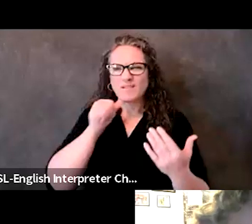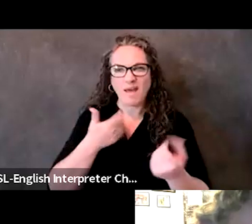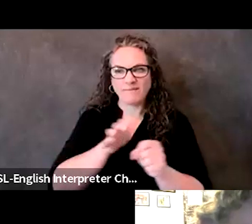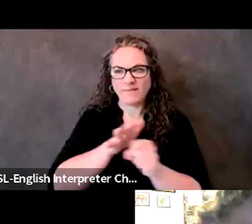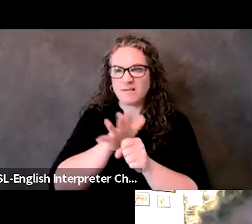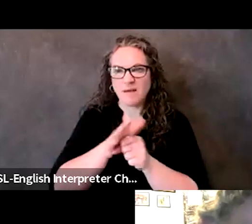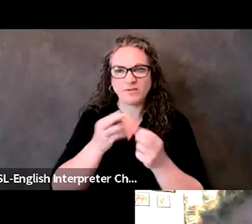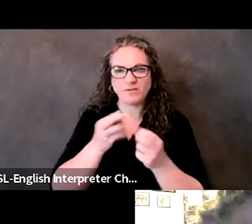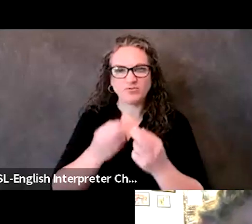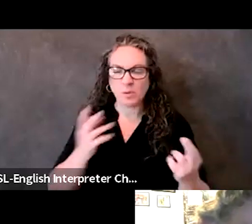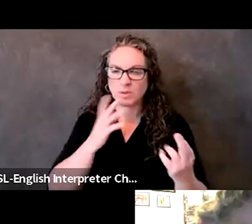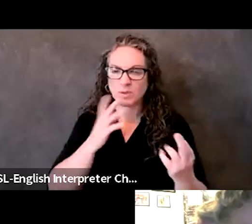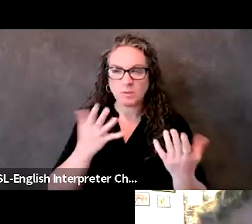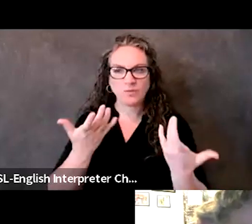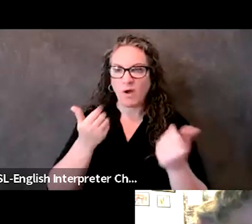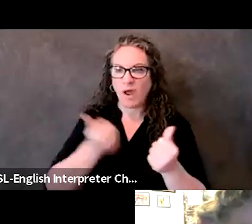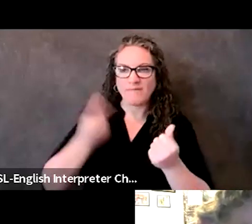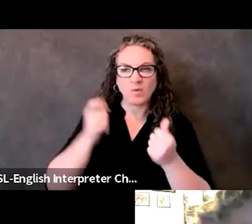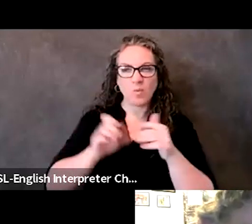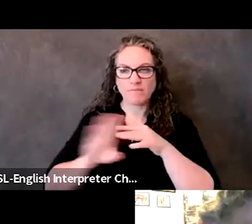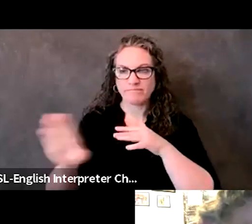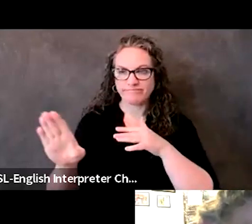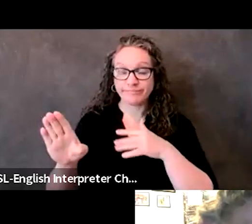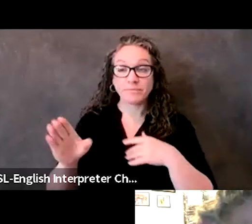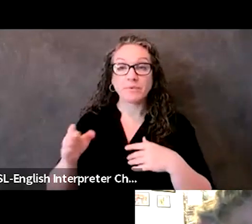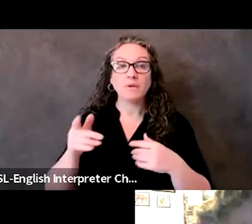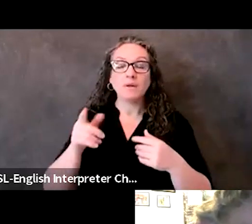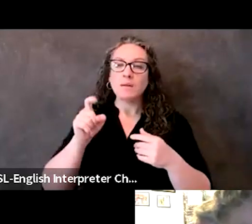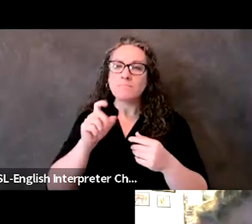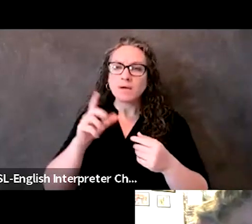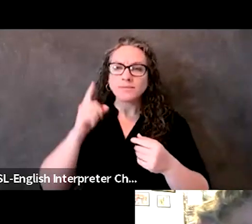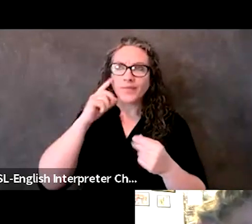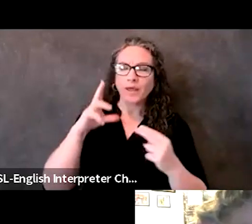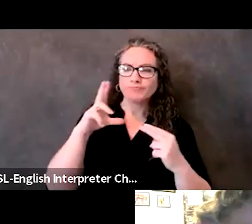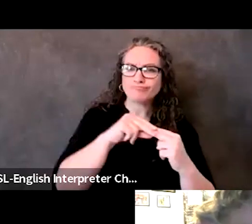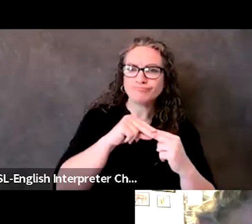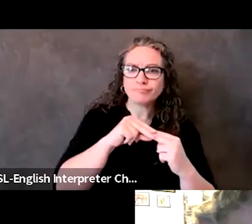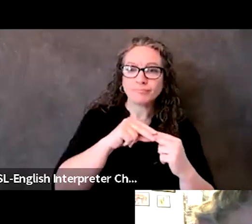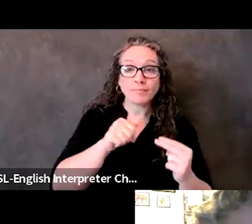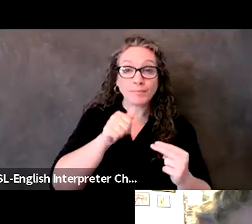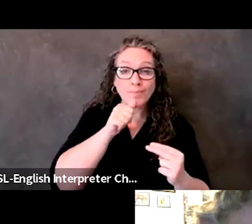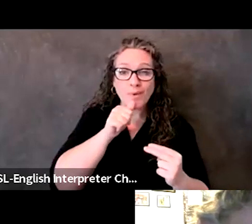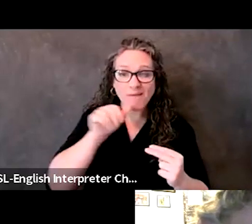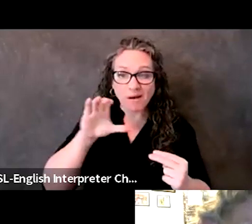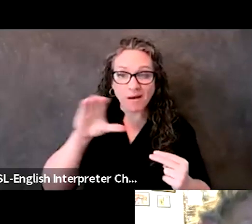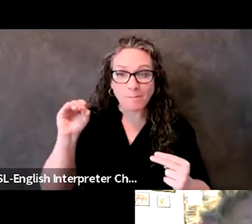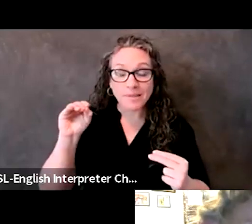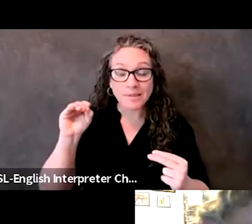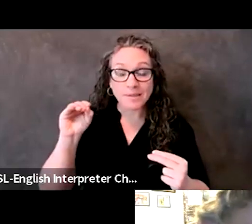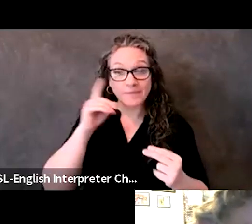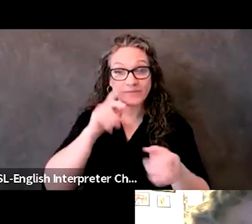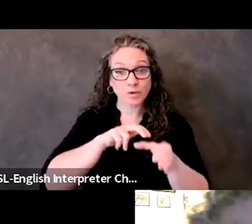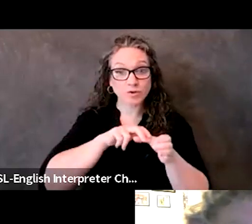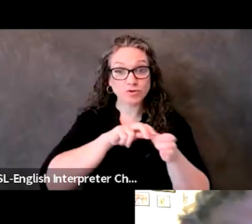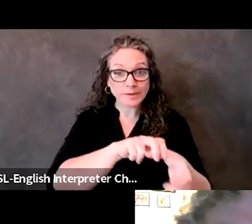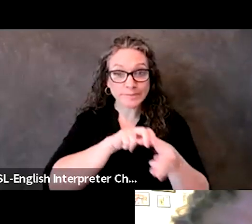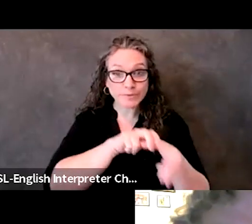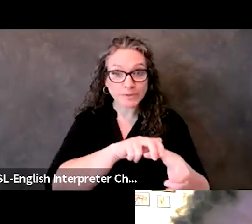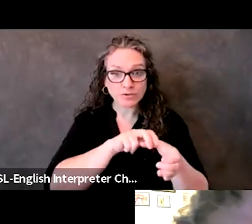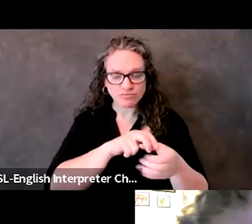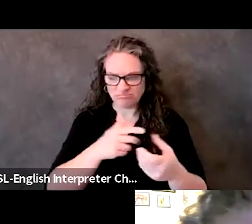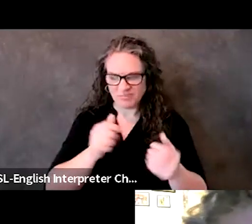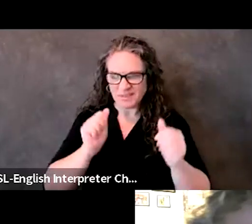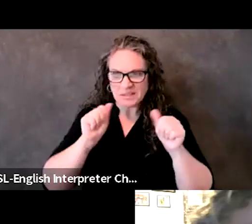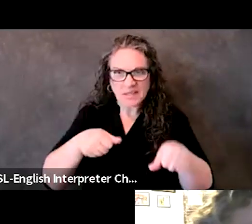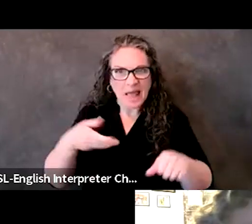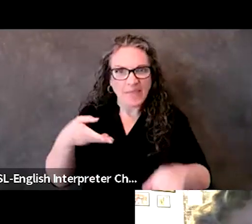in both rural areas and urban areas, there are private providers of transportation that can be there to fill